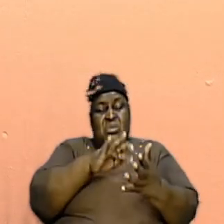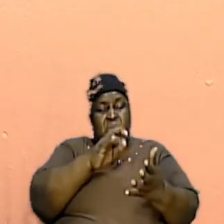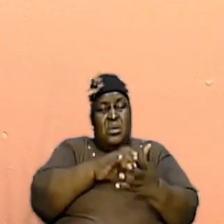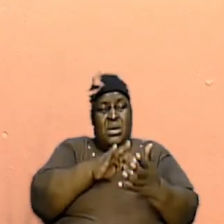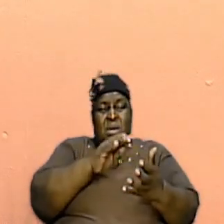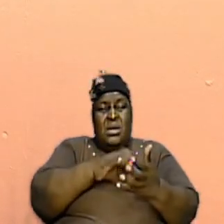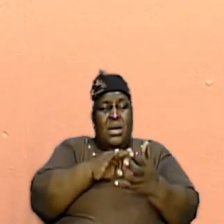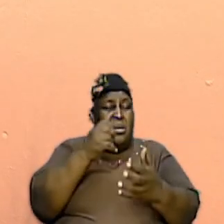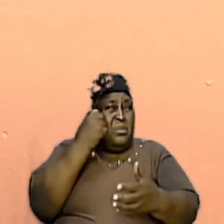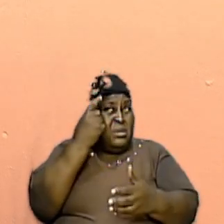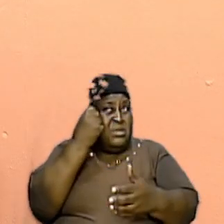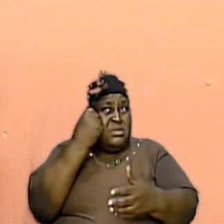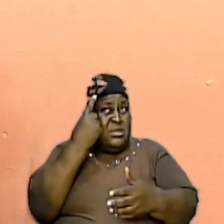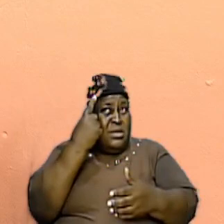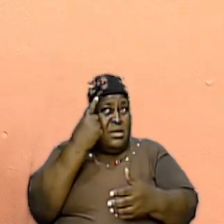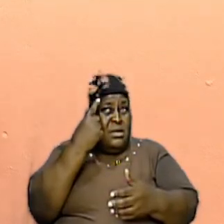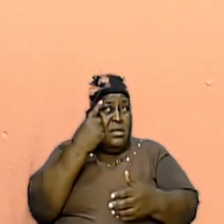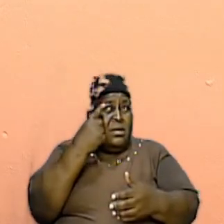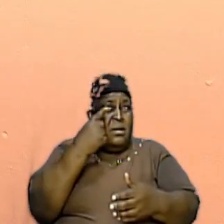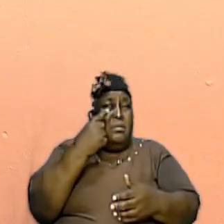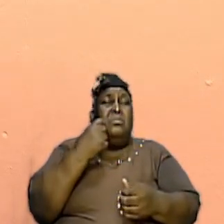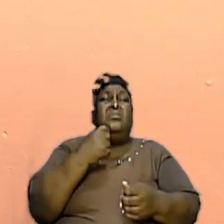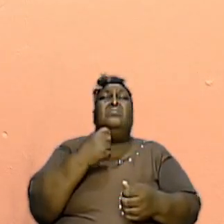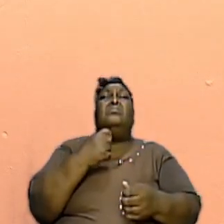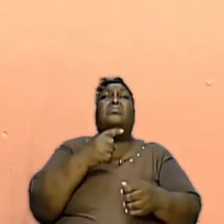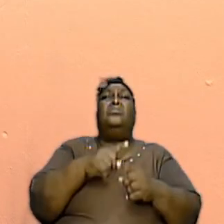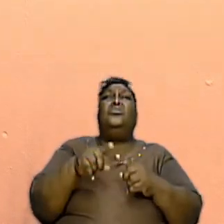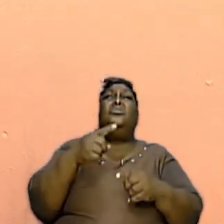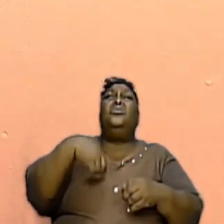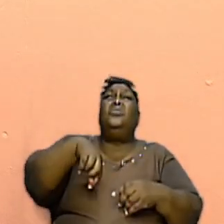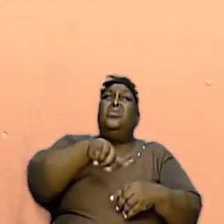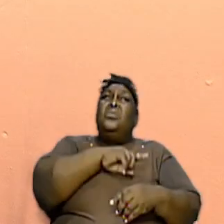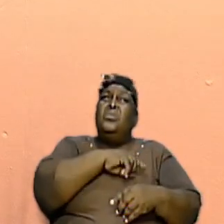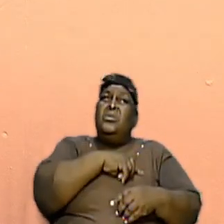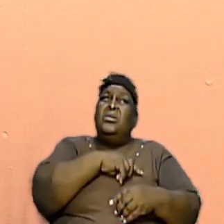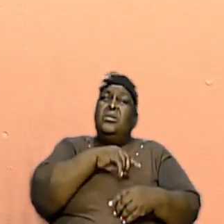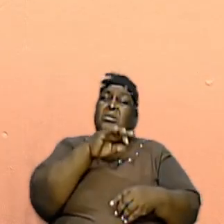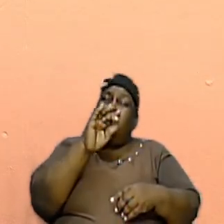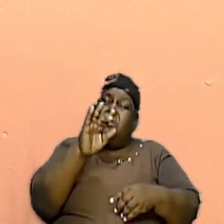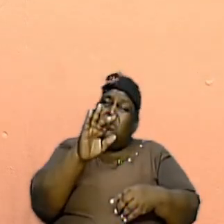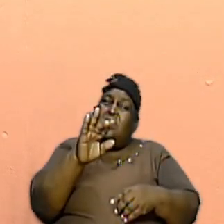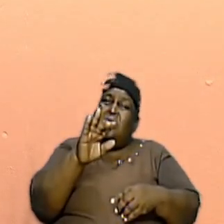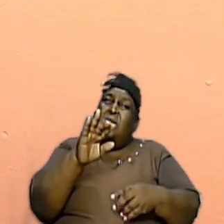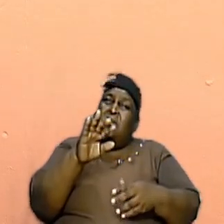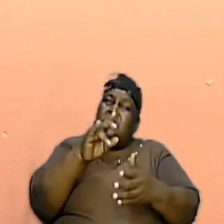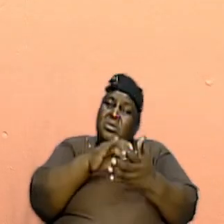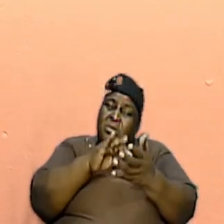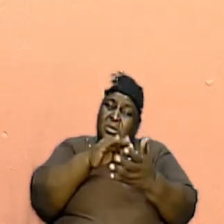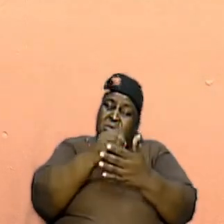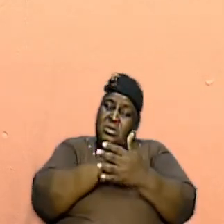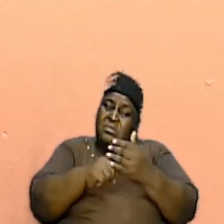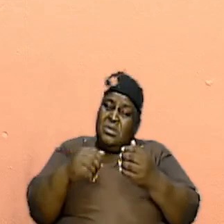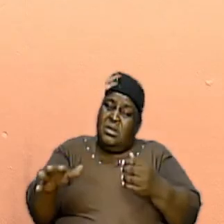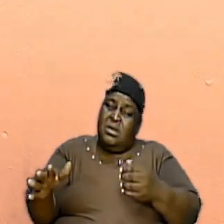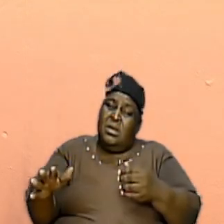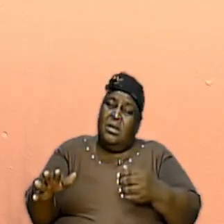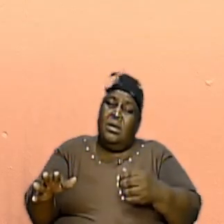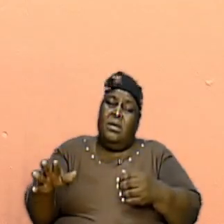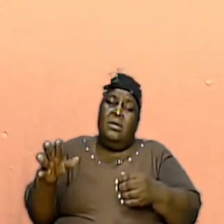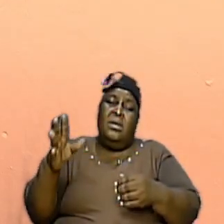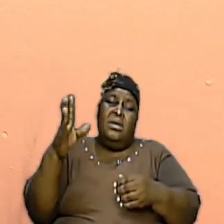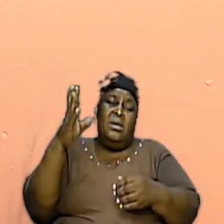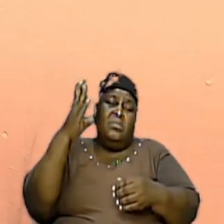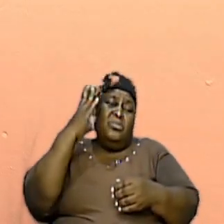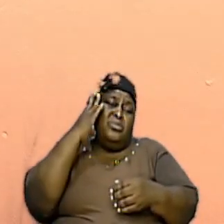essentially touching on some of the things to the extent that we appreciate the need for the